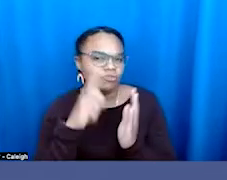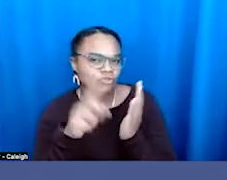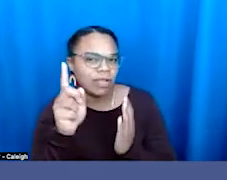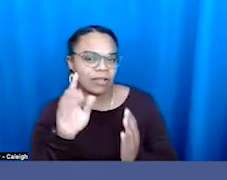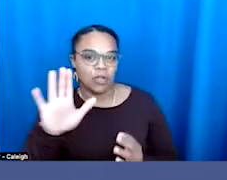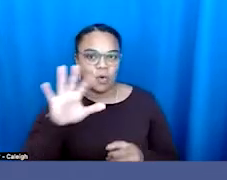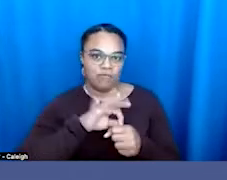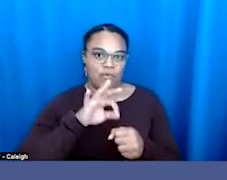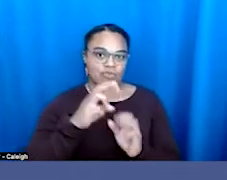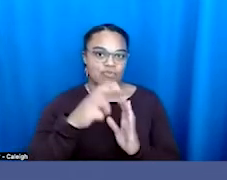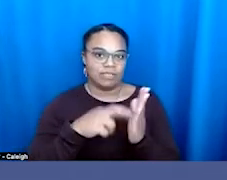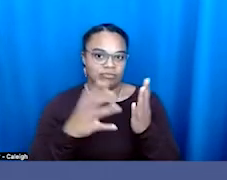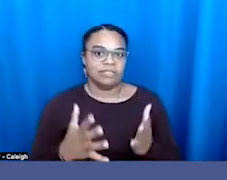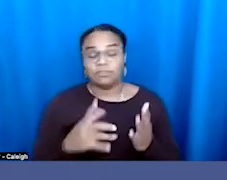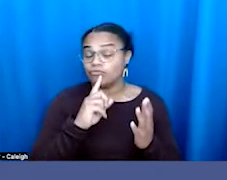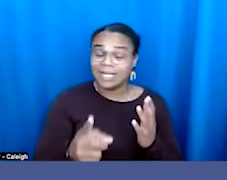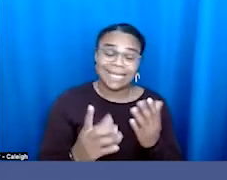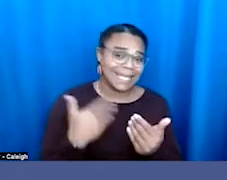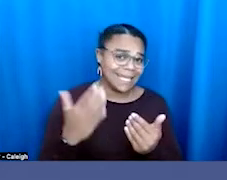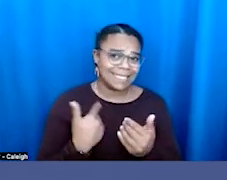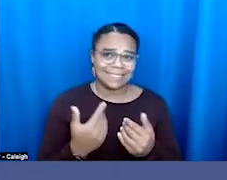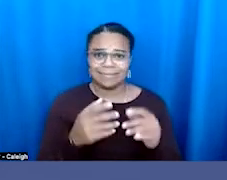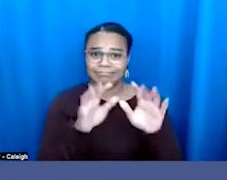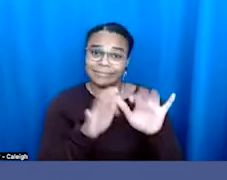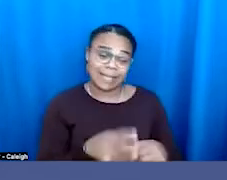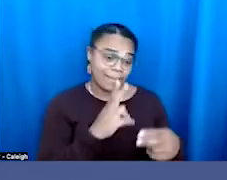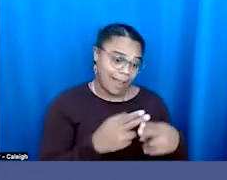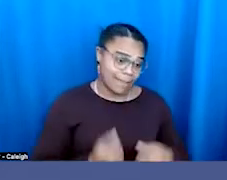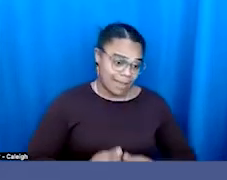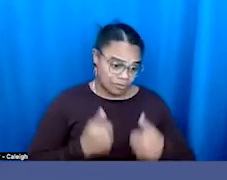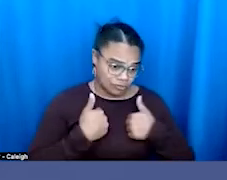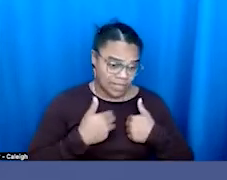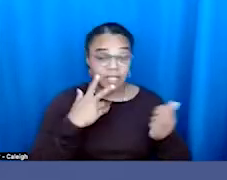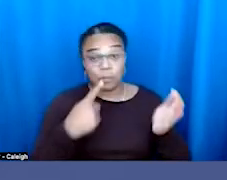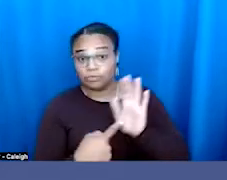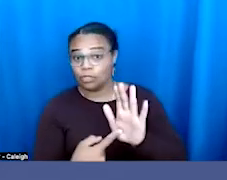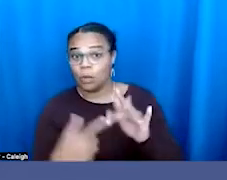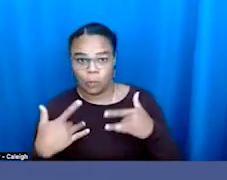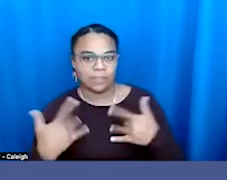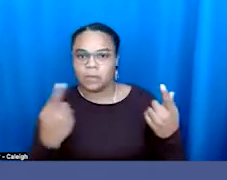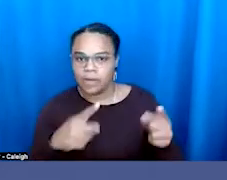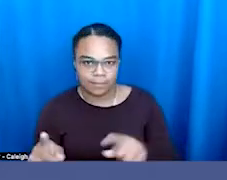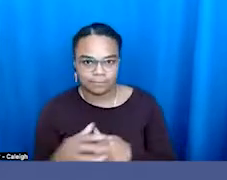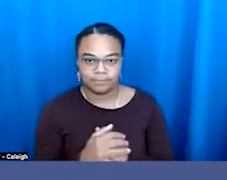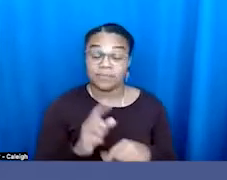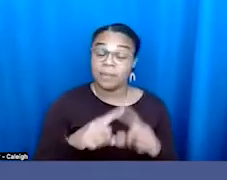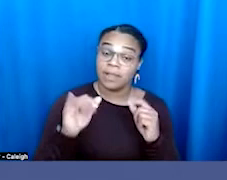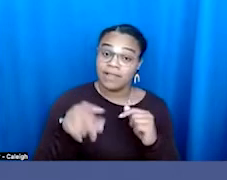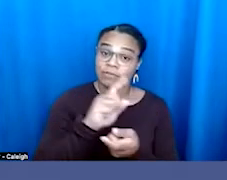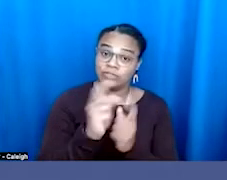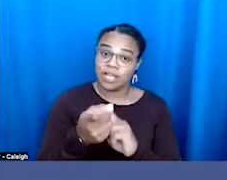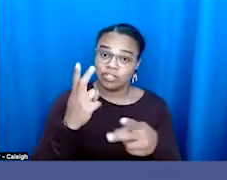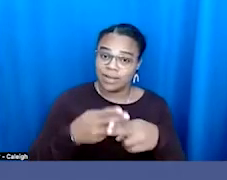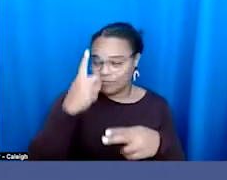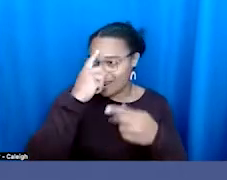to do. You just type in your name and address and it'll tell you, um, what's up, but if you change your name really for any reason, um,